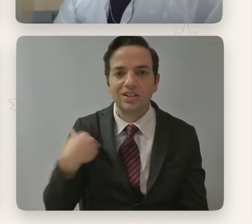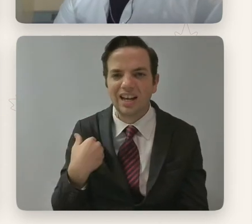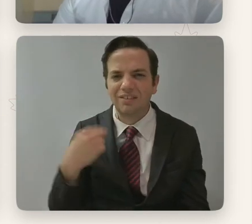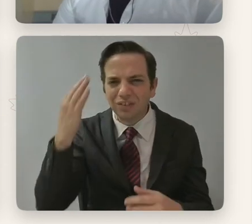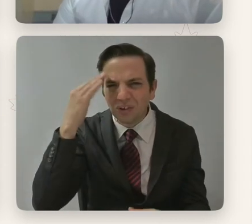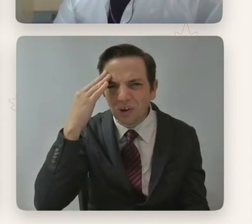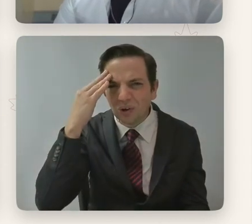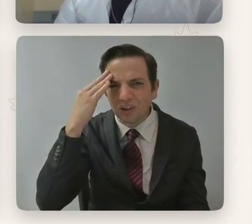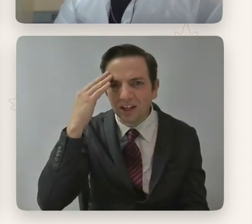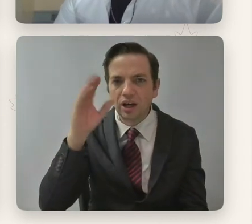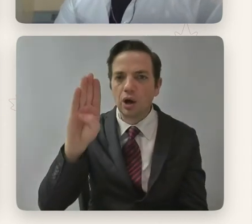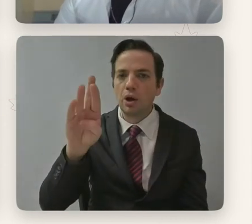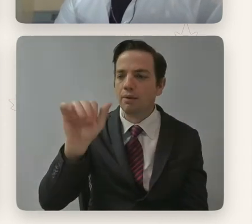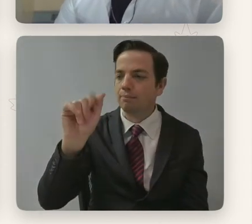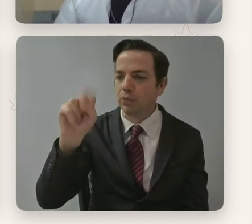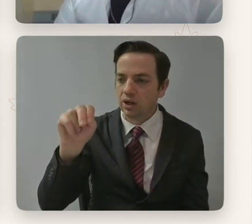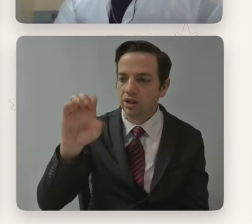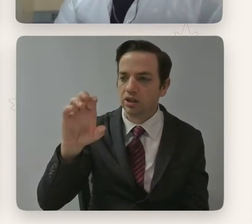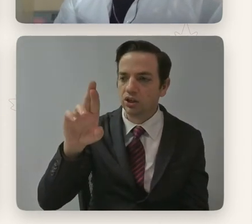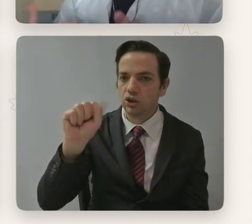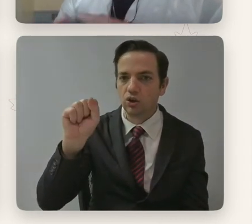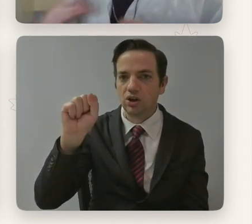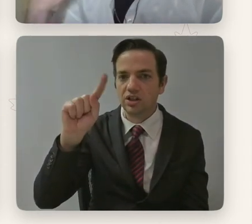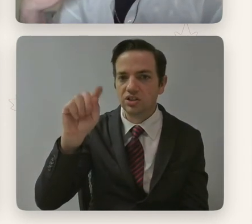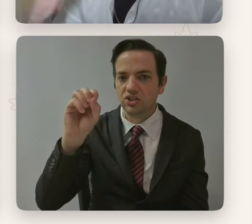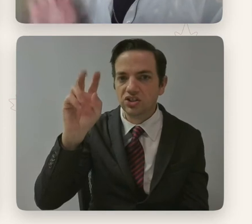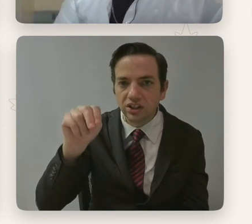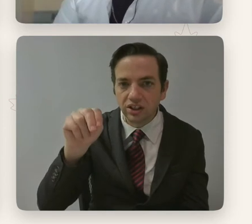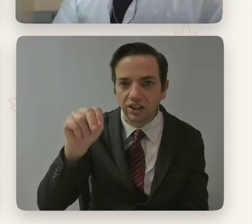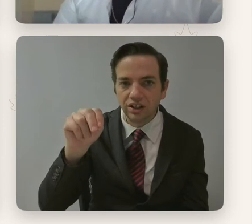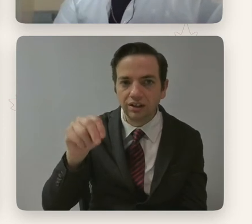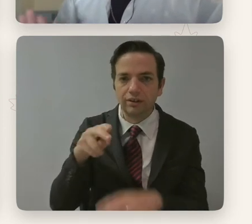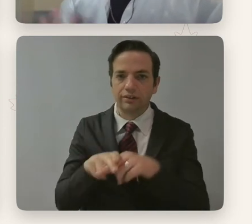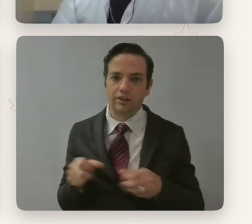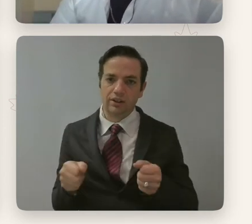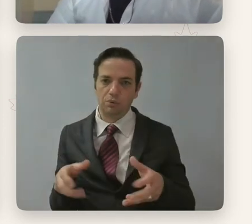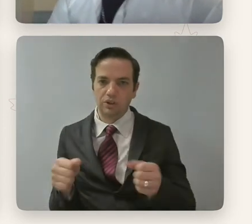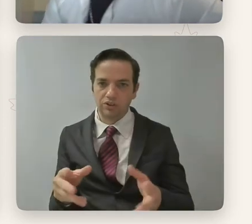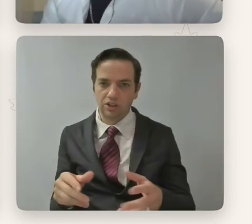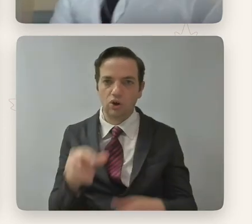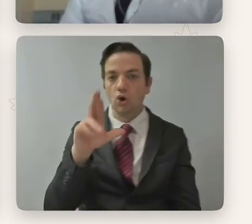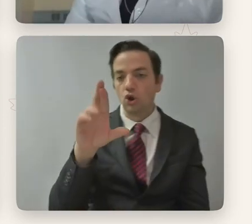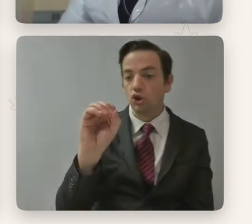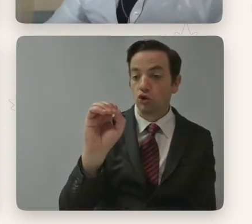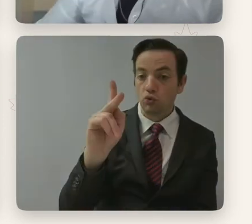a wheelchair. And the rock and skyscraper with the prosthetic foot, still jaded about that, but oh well, that's just me.